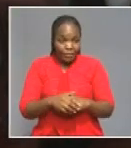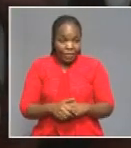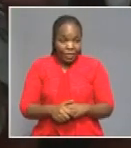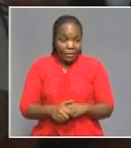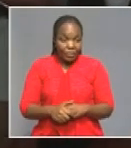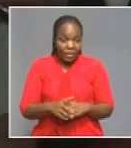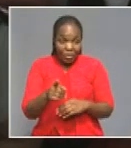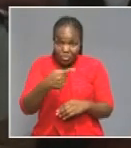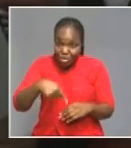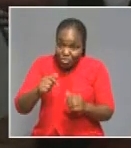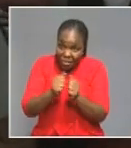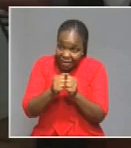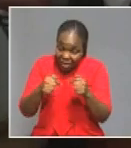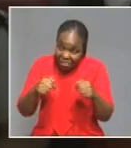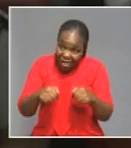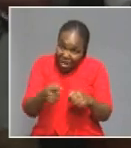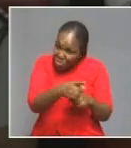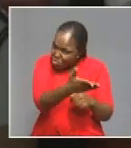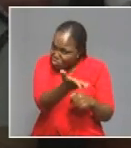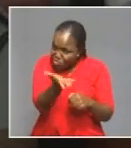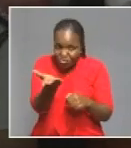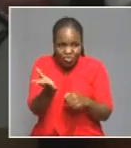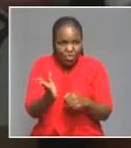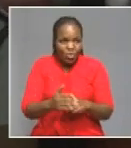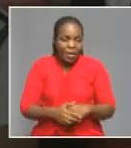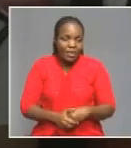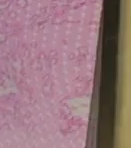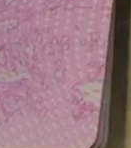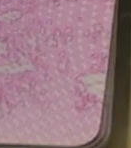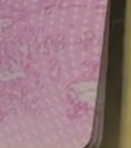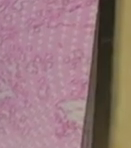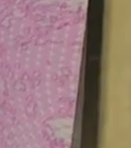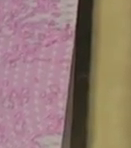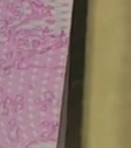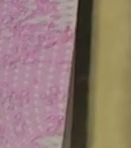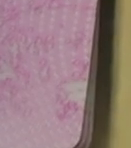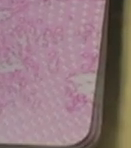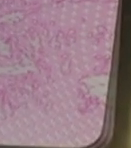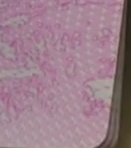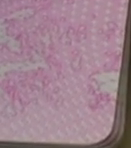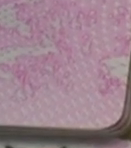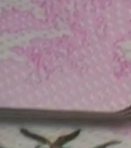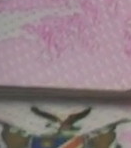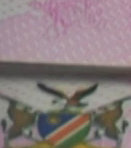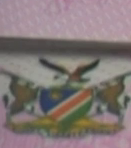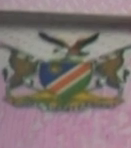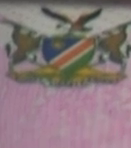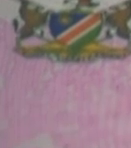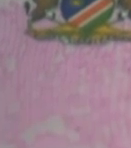eligible Namibians are in possession of identity documents, according to the Namibia Statistics